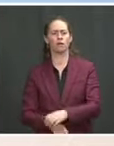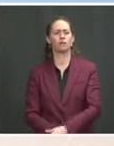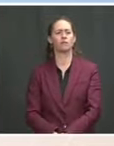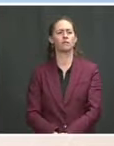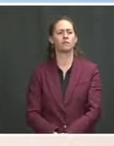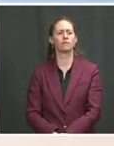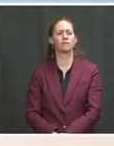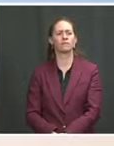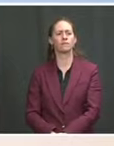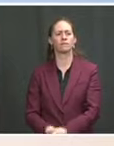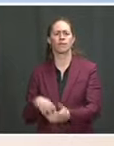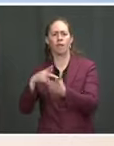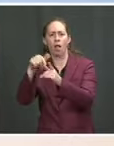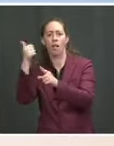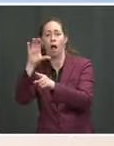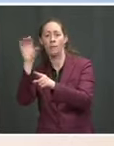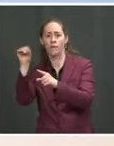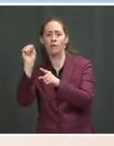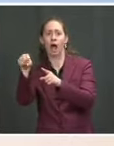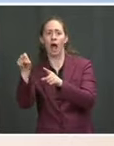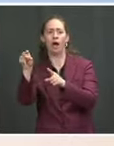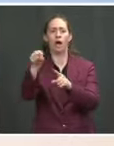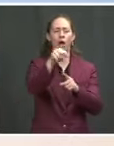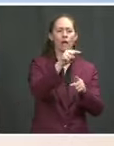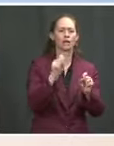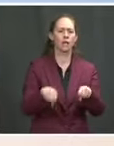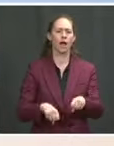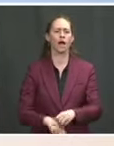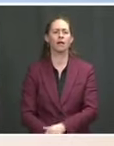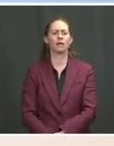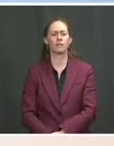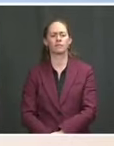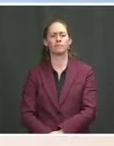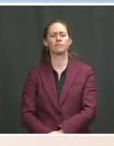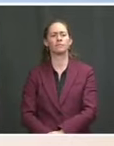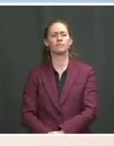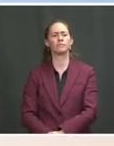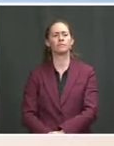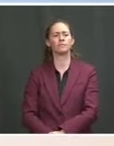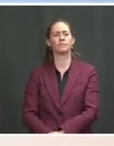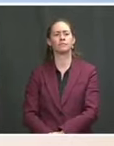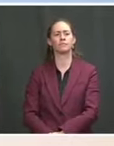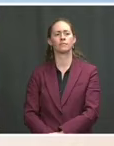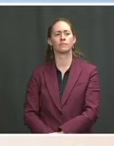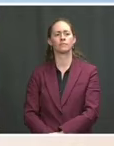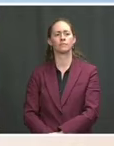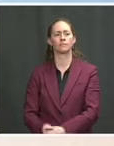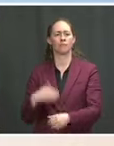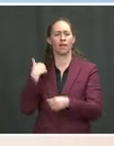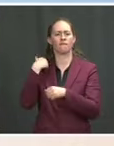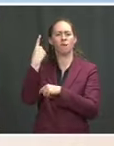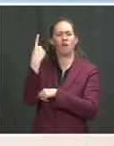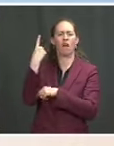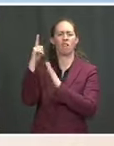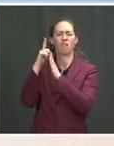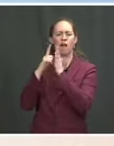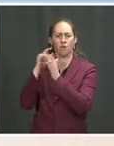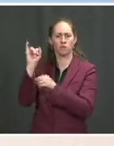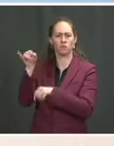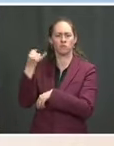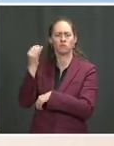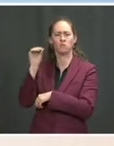under the Jones Act statute to deliver accordingly. But if there are U.S. flag... If there are not U.S. flags